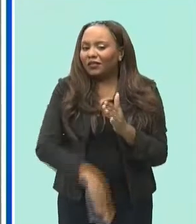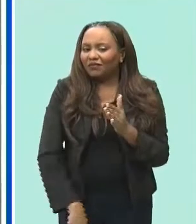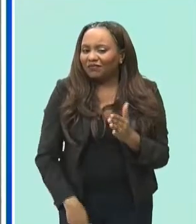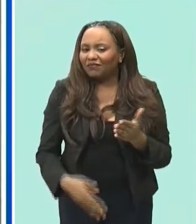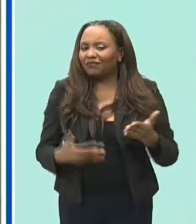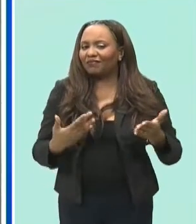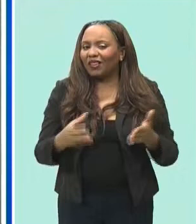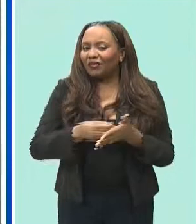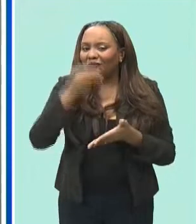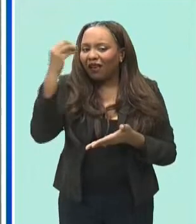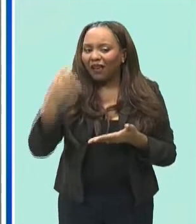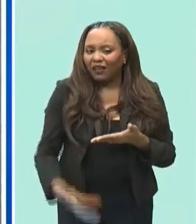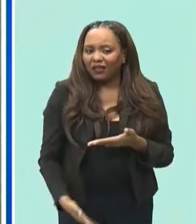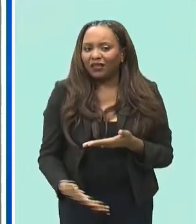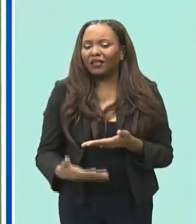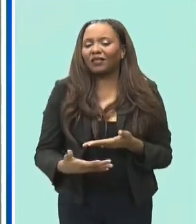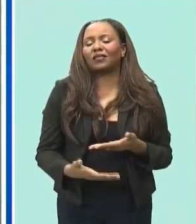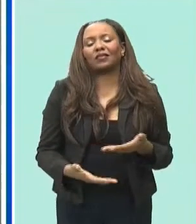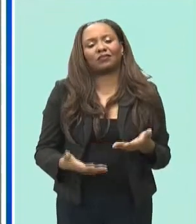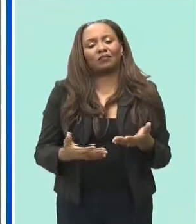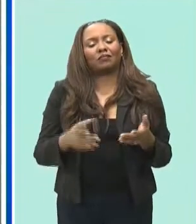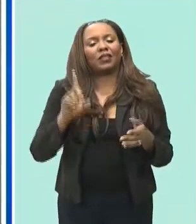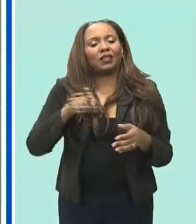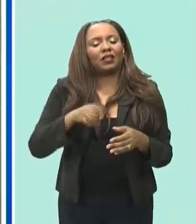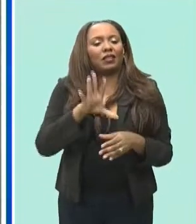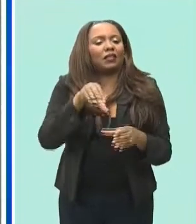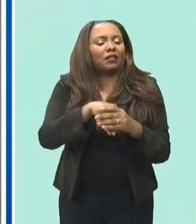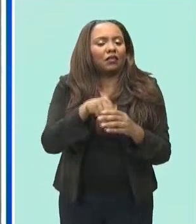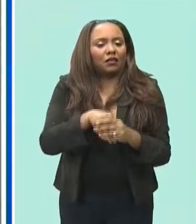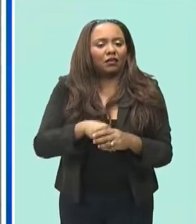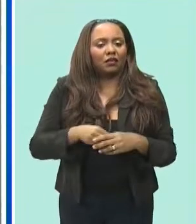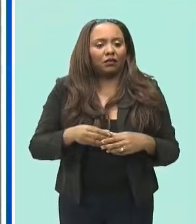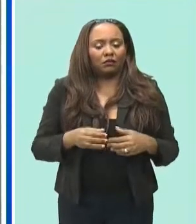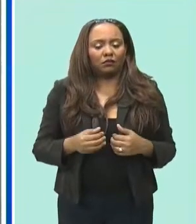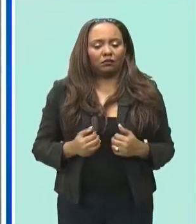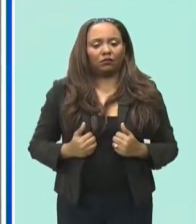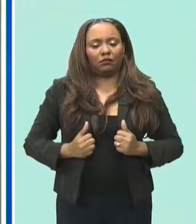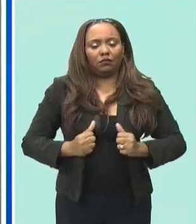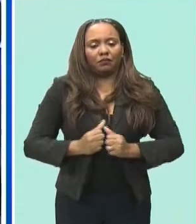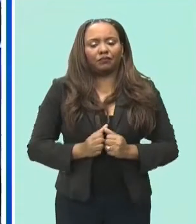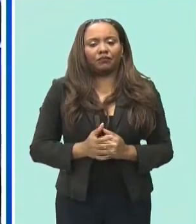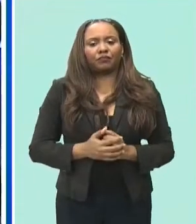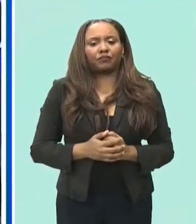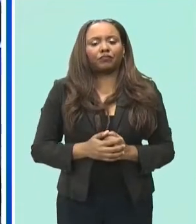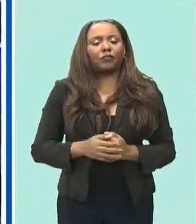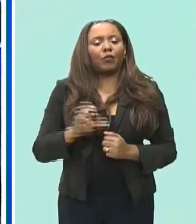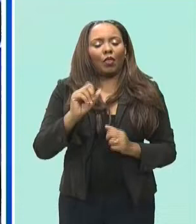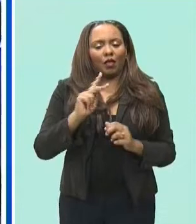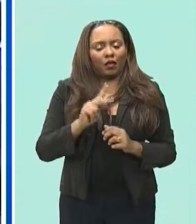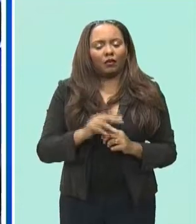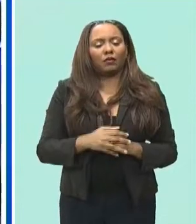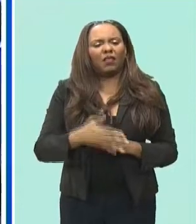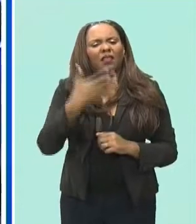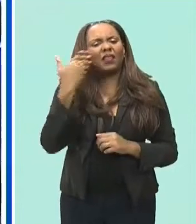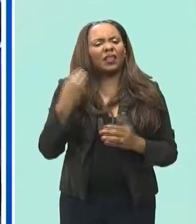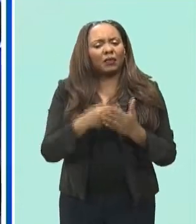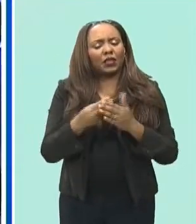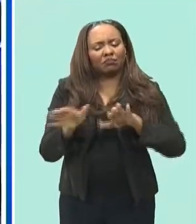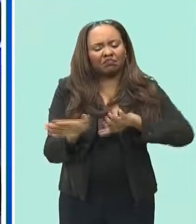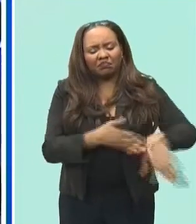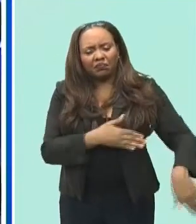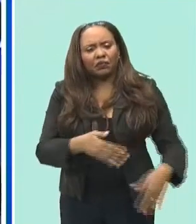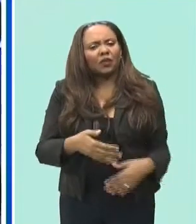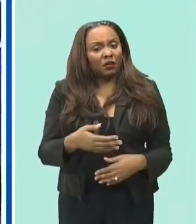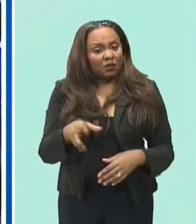and so um investment is necessary outside of the money aspect though in terms of the actual talent that we have on the island